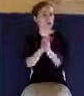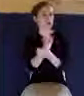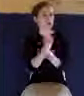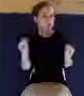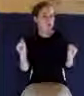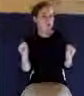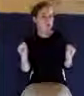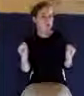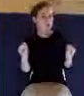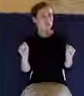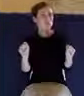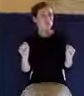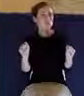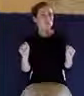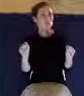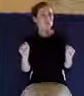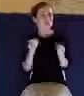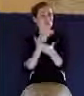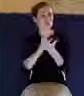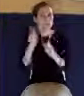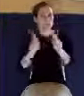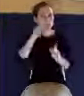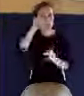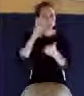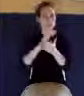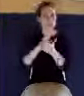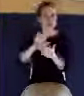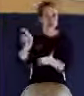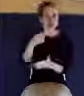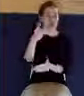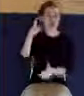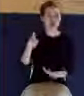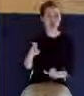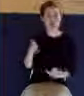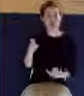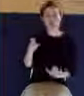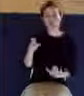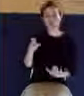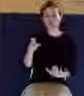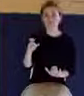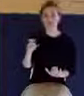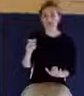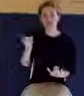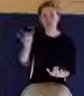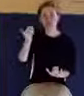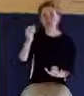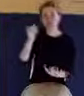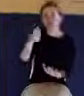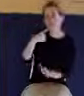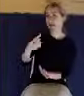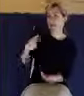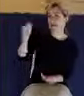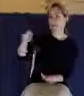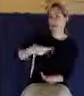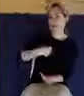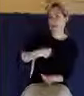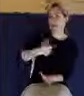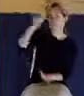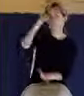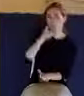acknowledgement about Jesus. Some have taught this. In fact, two men taught that a person